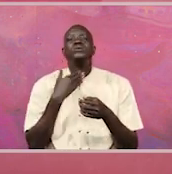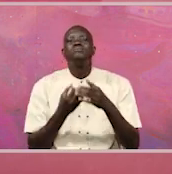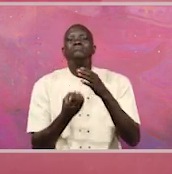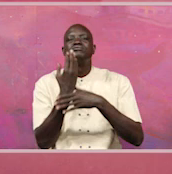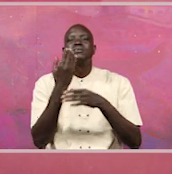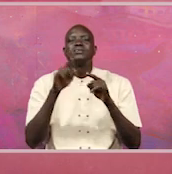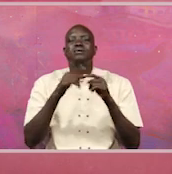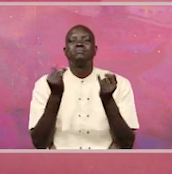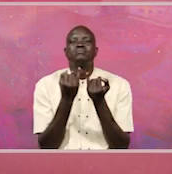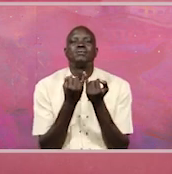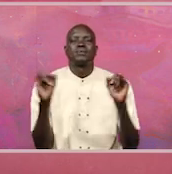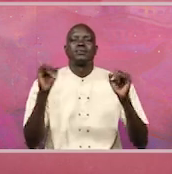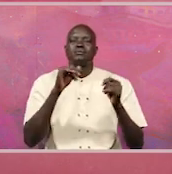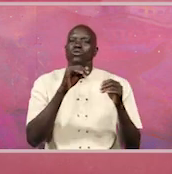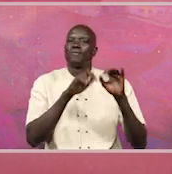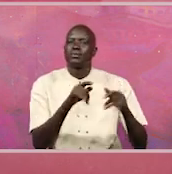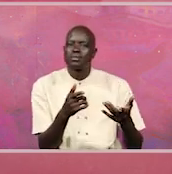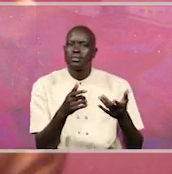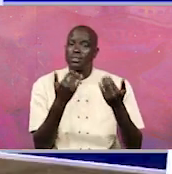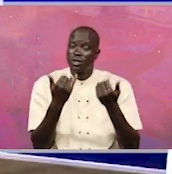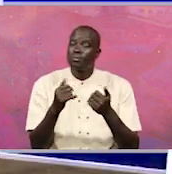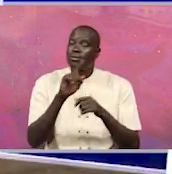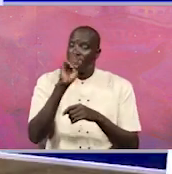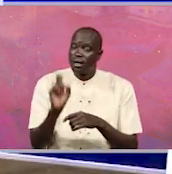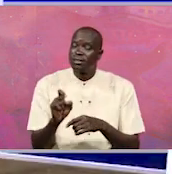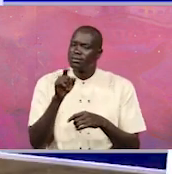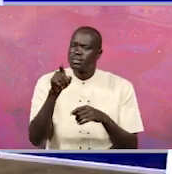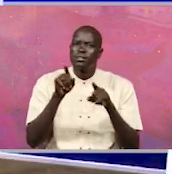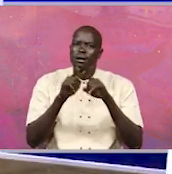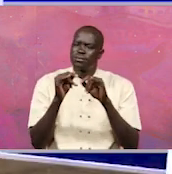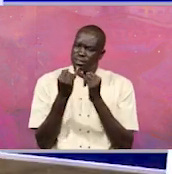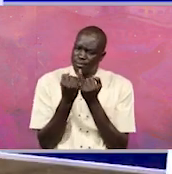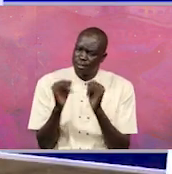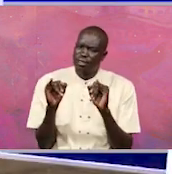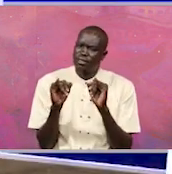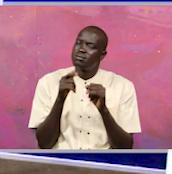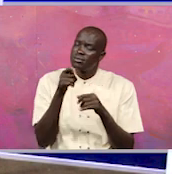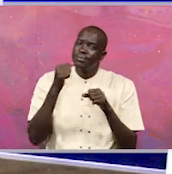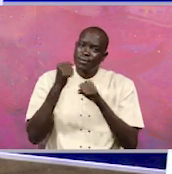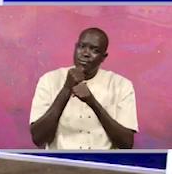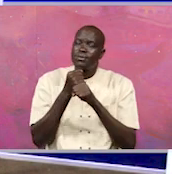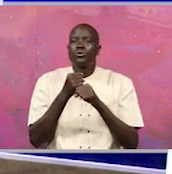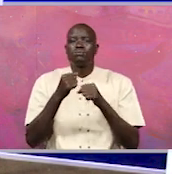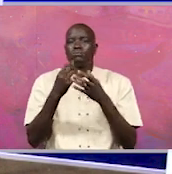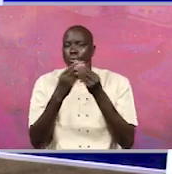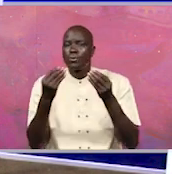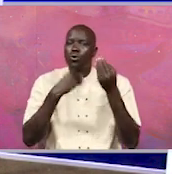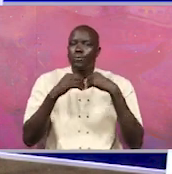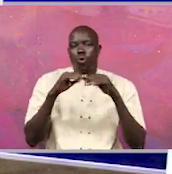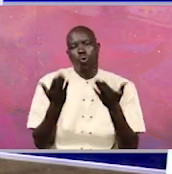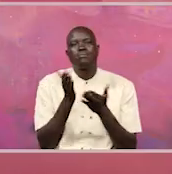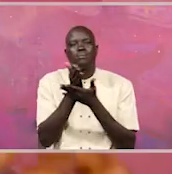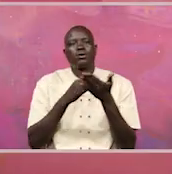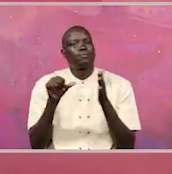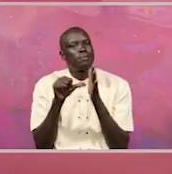So when we're talking of implementing agencies, are they actually fighting the vice or they are also part and parcel of the problem?